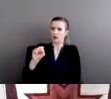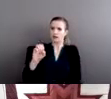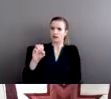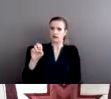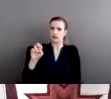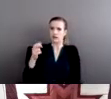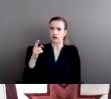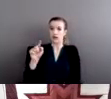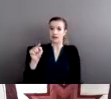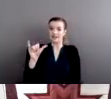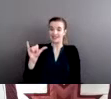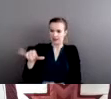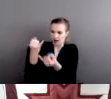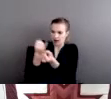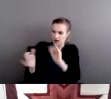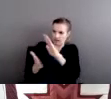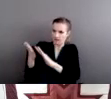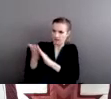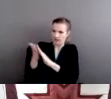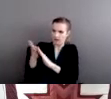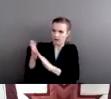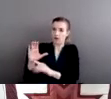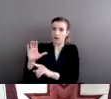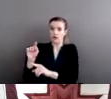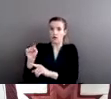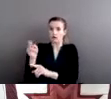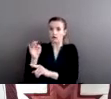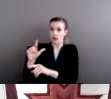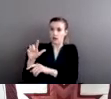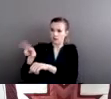connected to sovereignty of our individual lives.